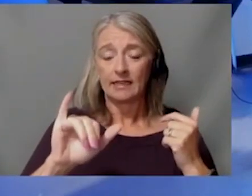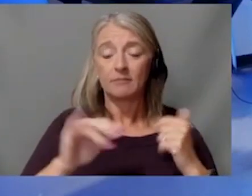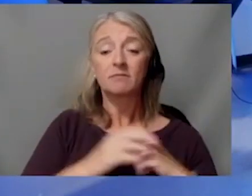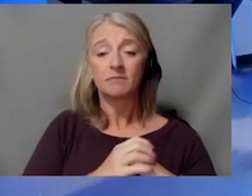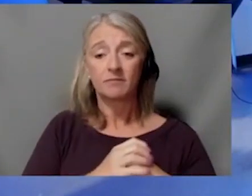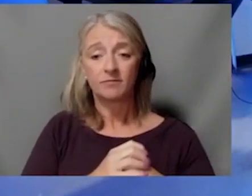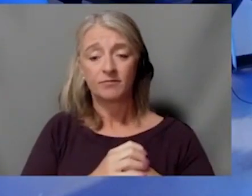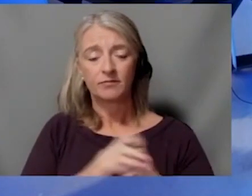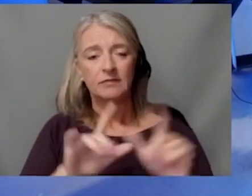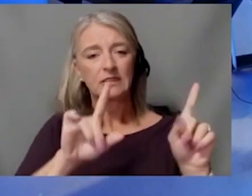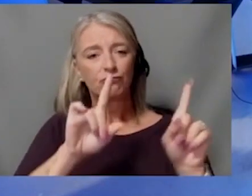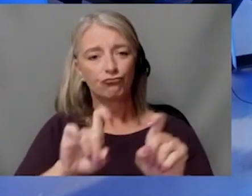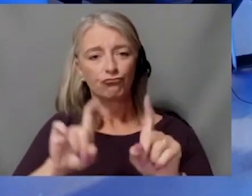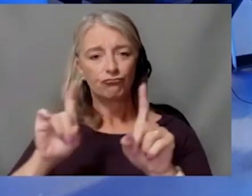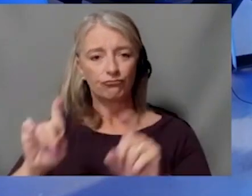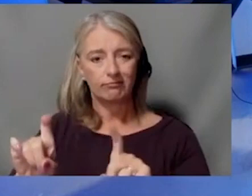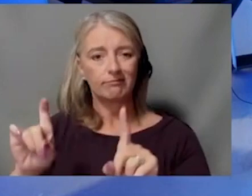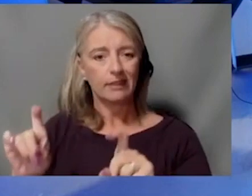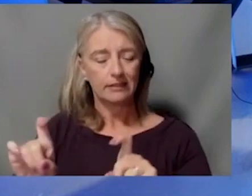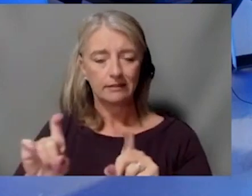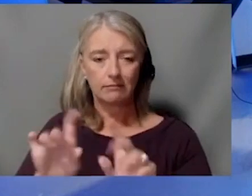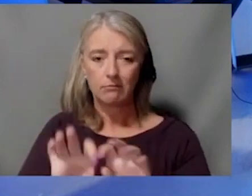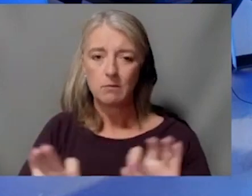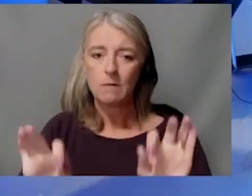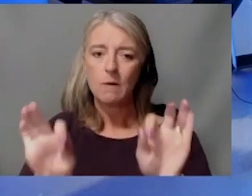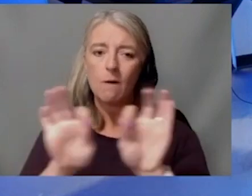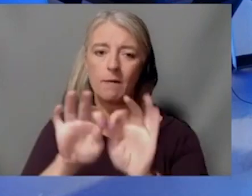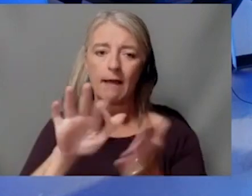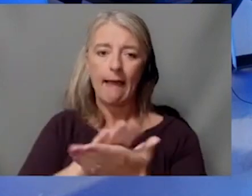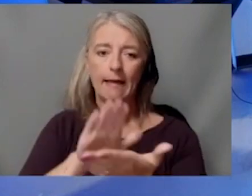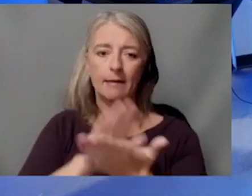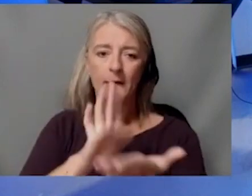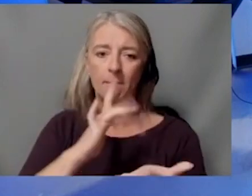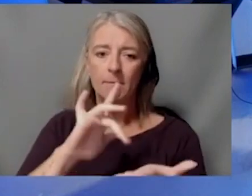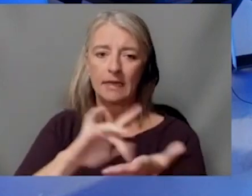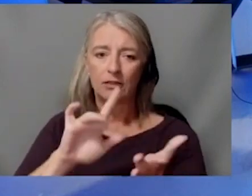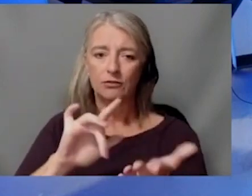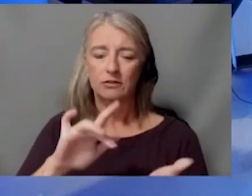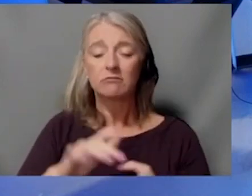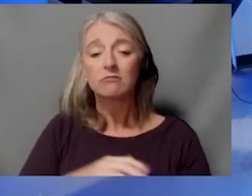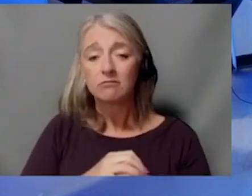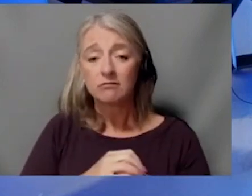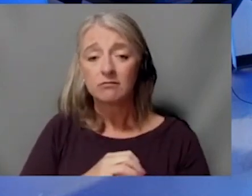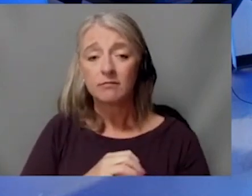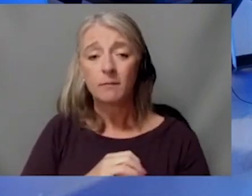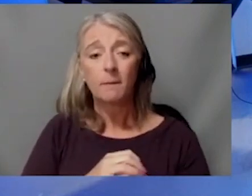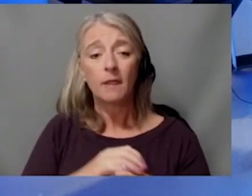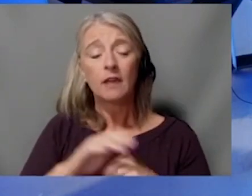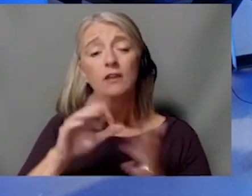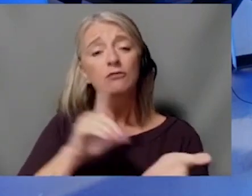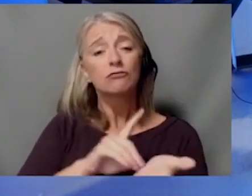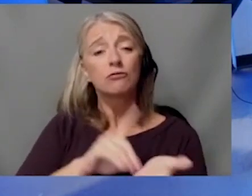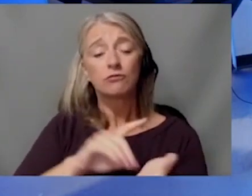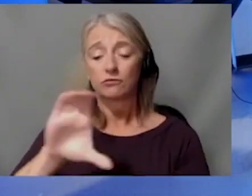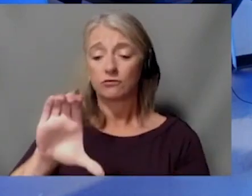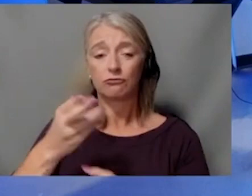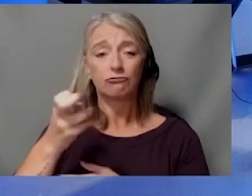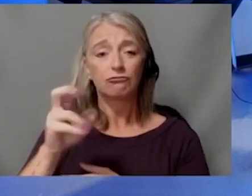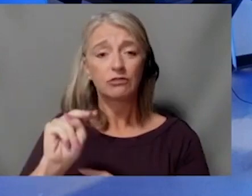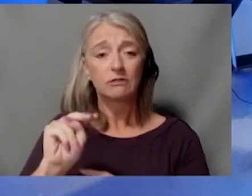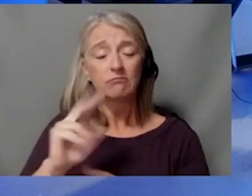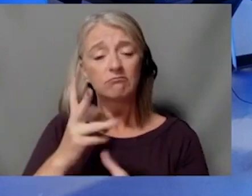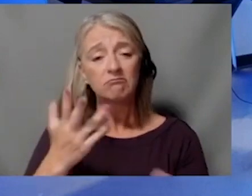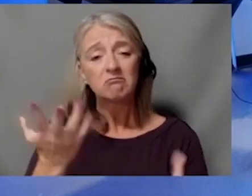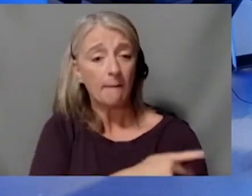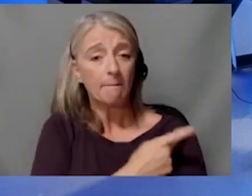of an academic medical center. And Dr. Chen, maybe just jump in about how great it is to be able to have that as an option for patients and patient care